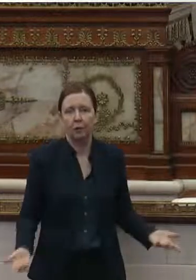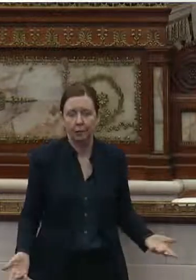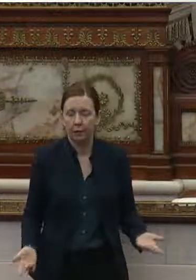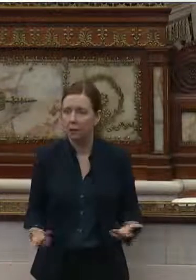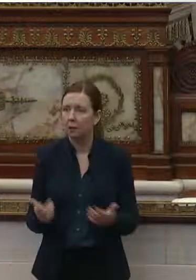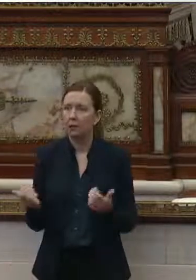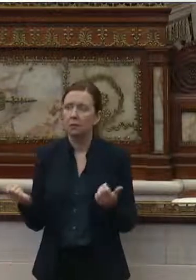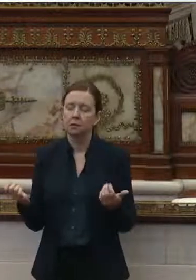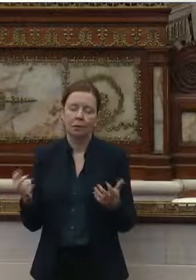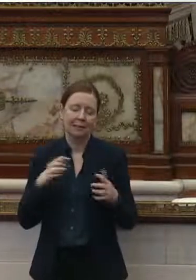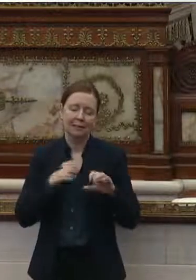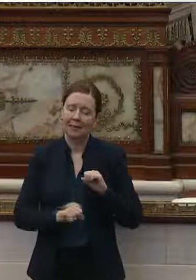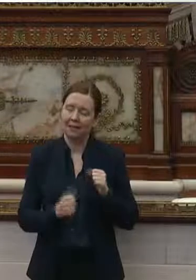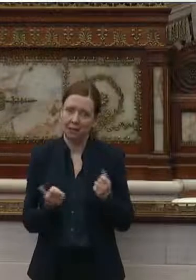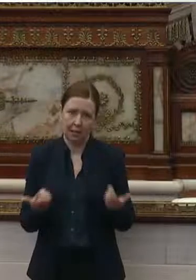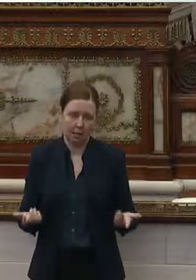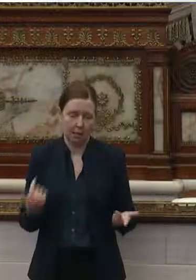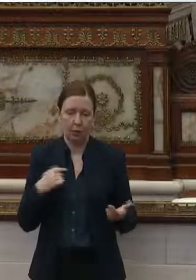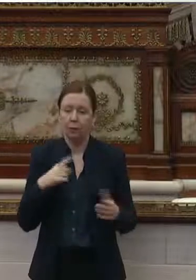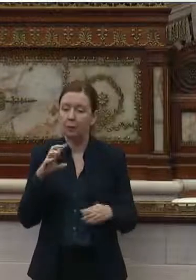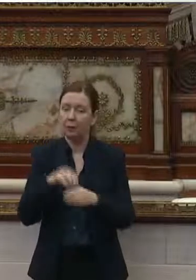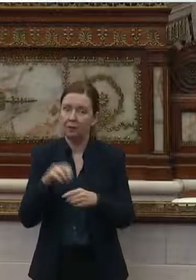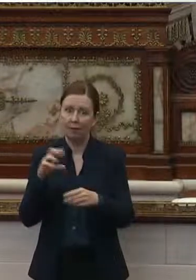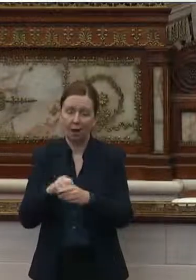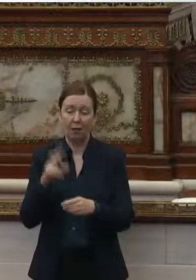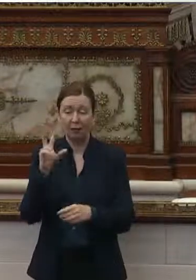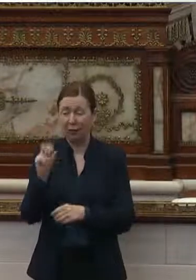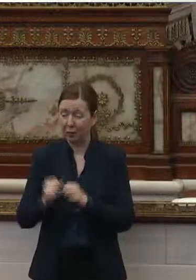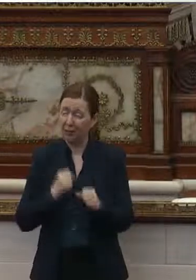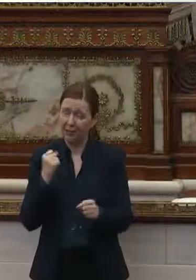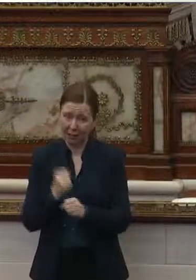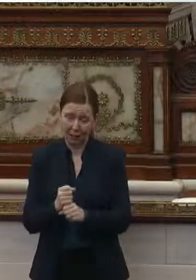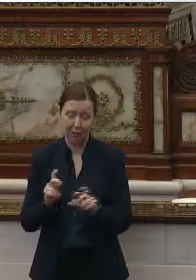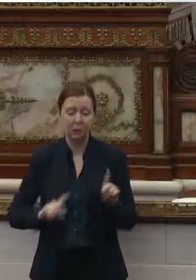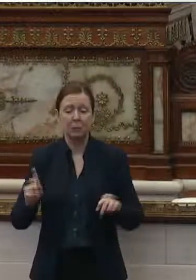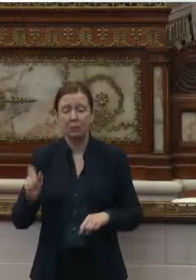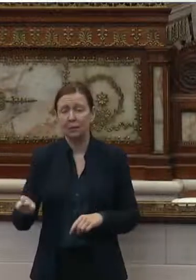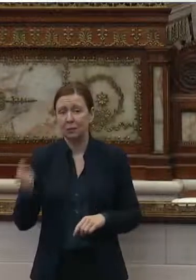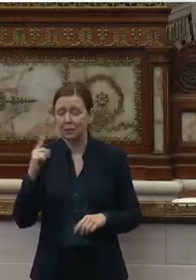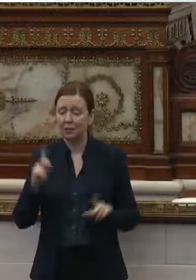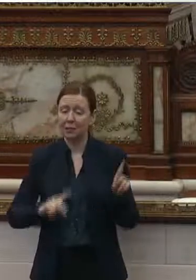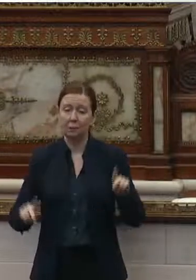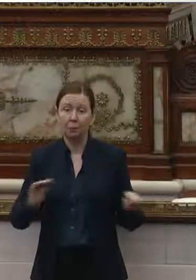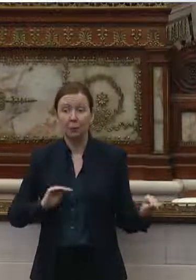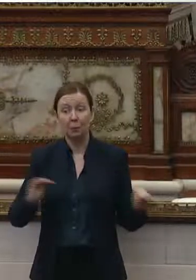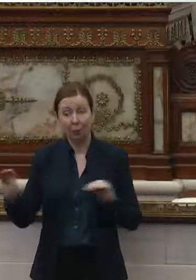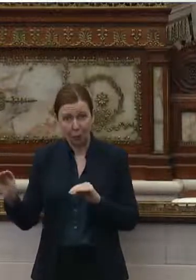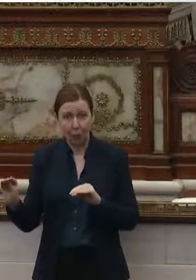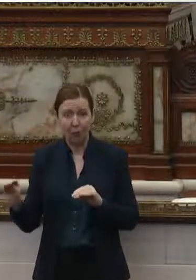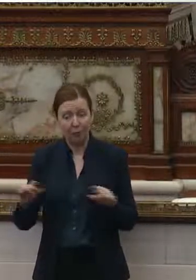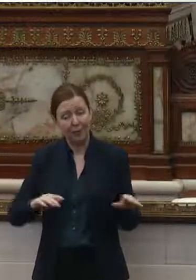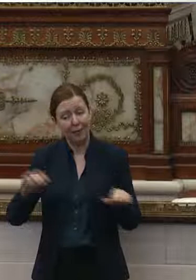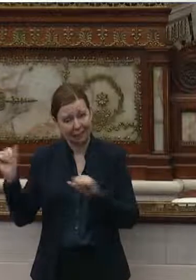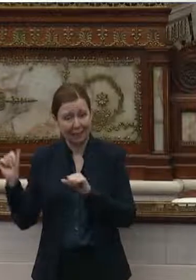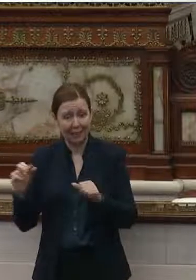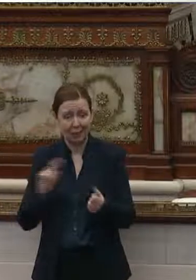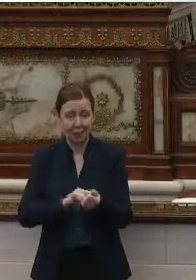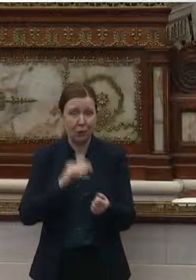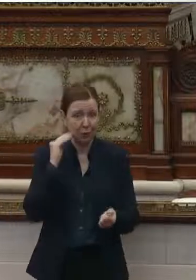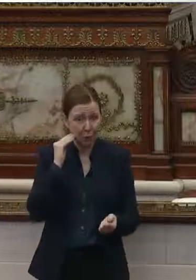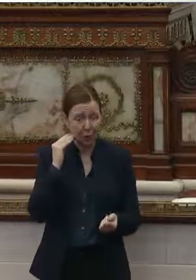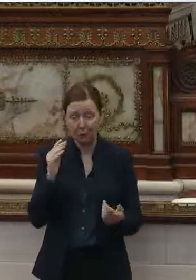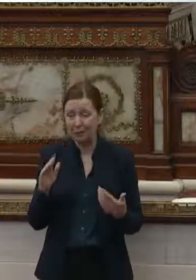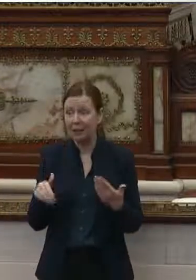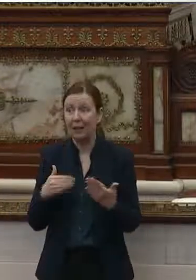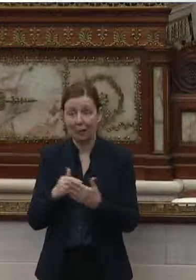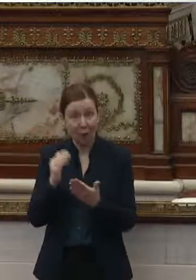thing is devastating. We've been involved, as I said, for 30 years. So, people need to understand people move out of nursing homes and need to understand they're